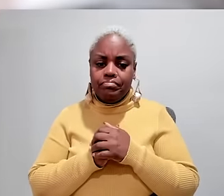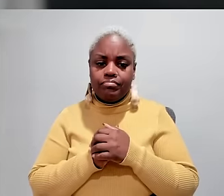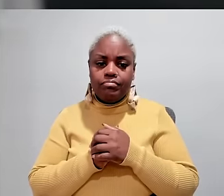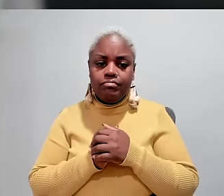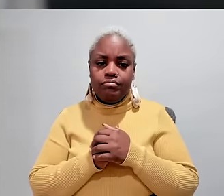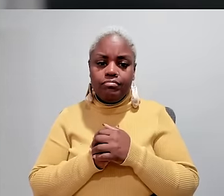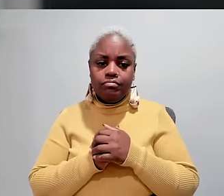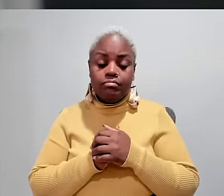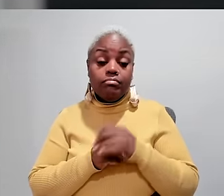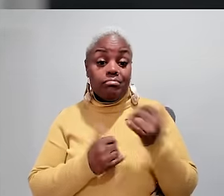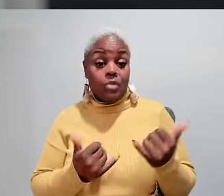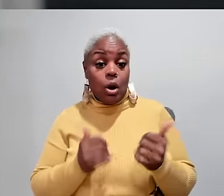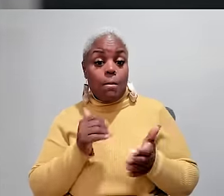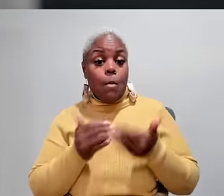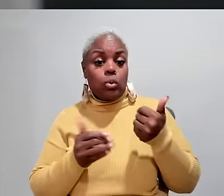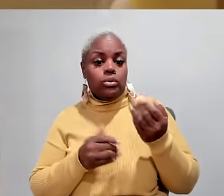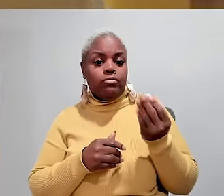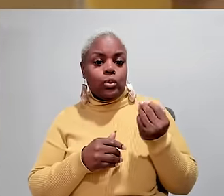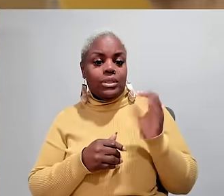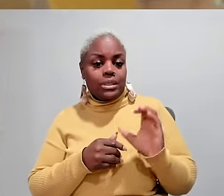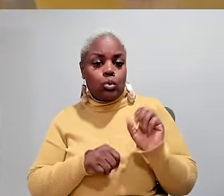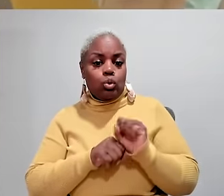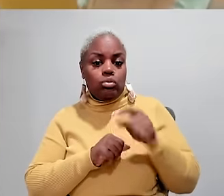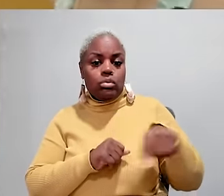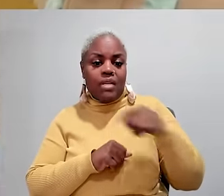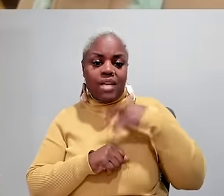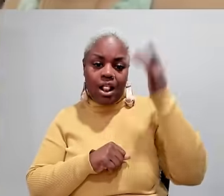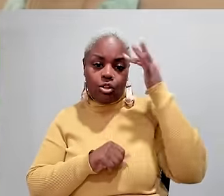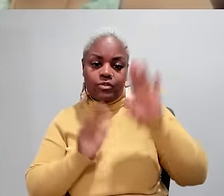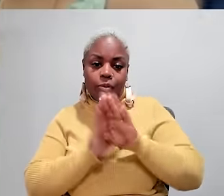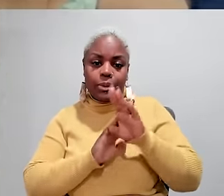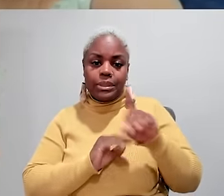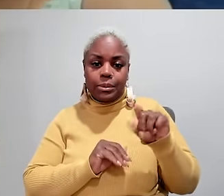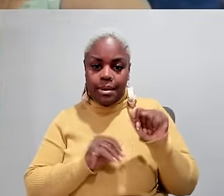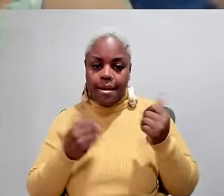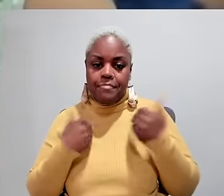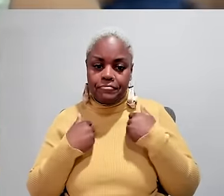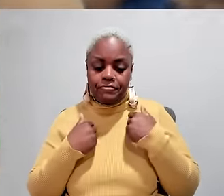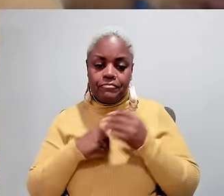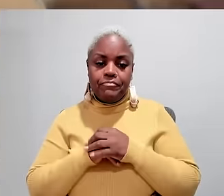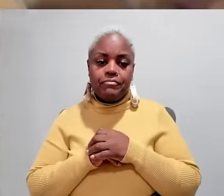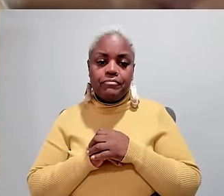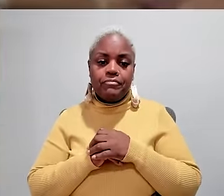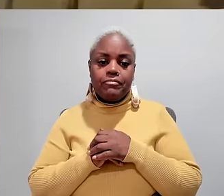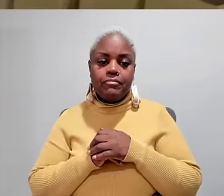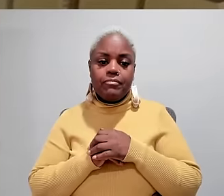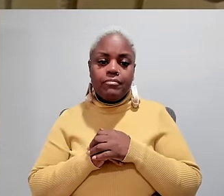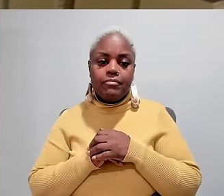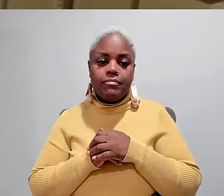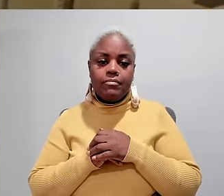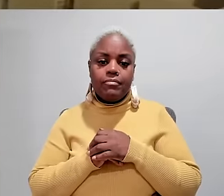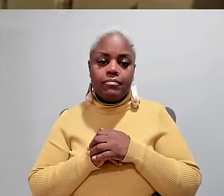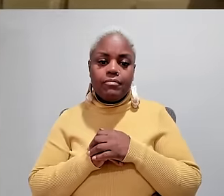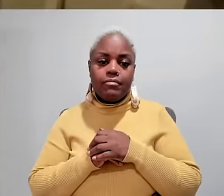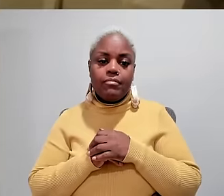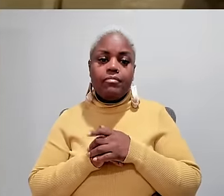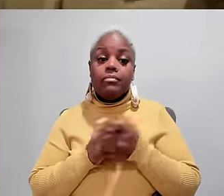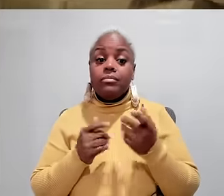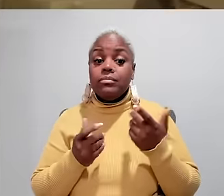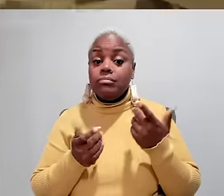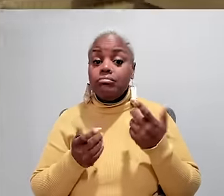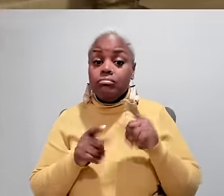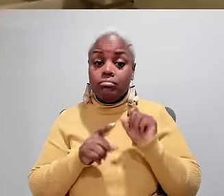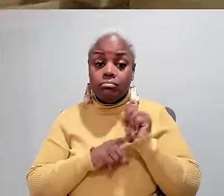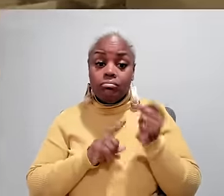that step in if Eric needs help. Today, almost all 14C workers have an intellectual or developmental